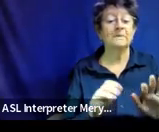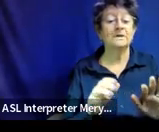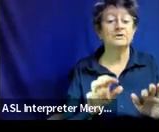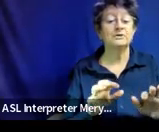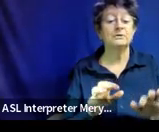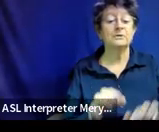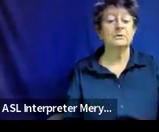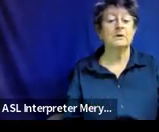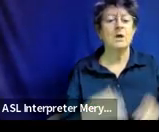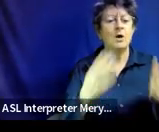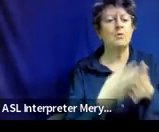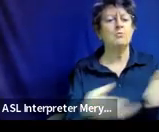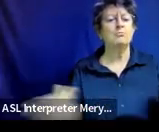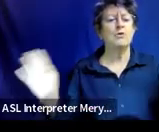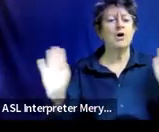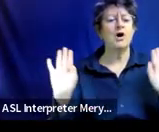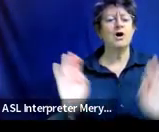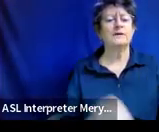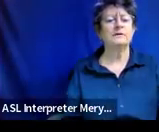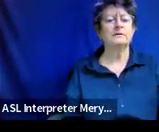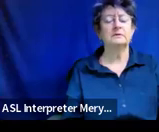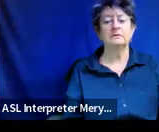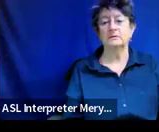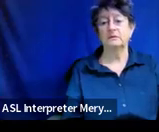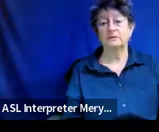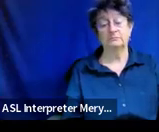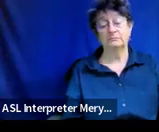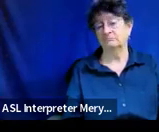Way too broad. This was kind of a gimme, right?